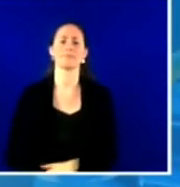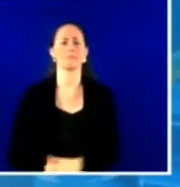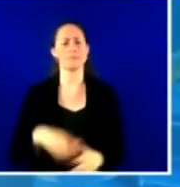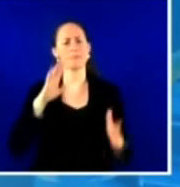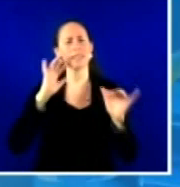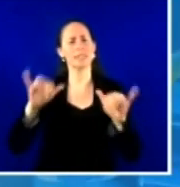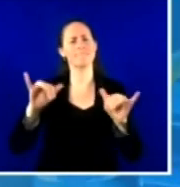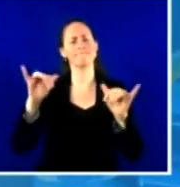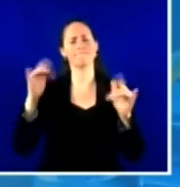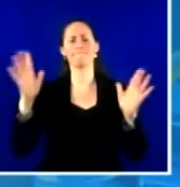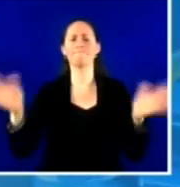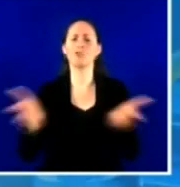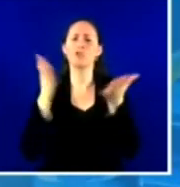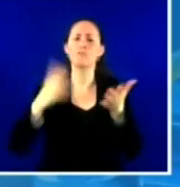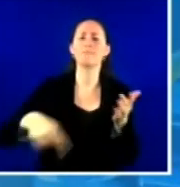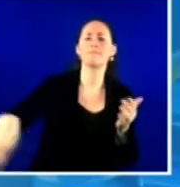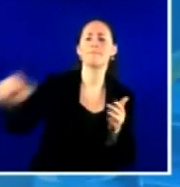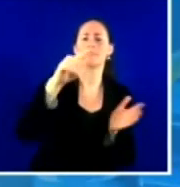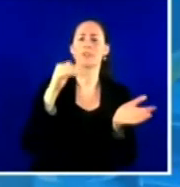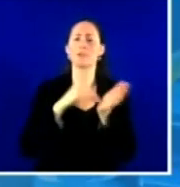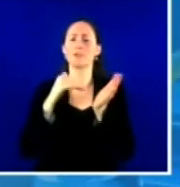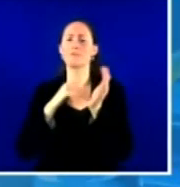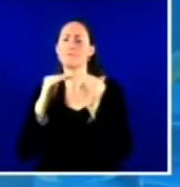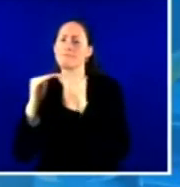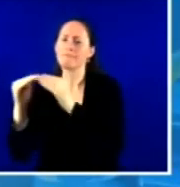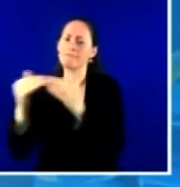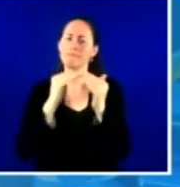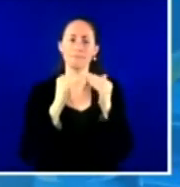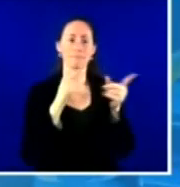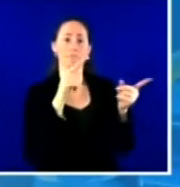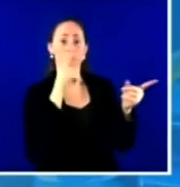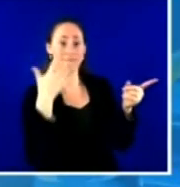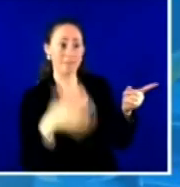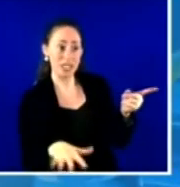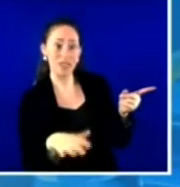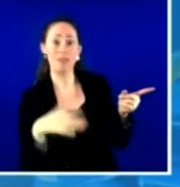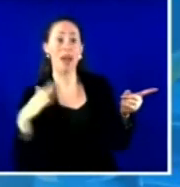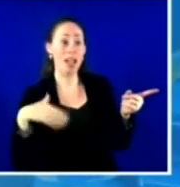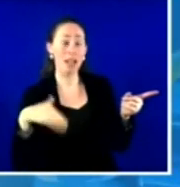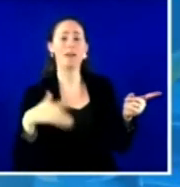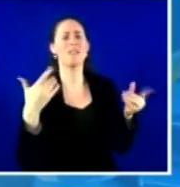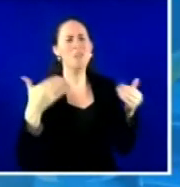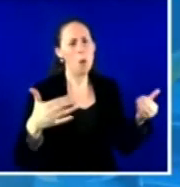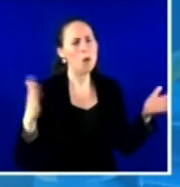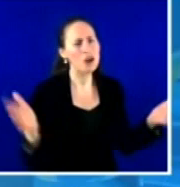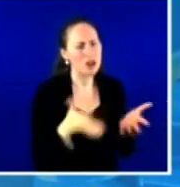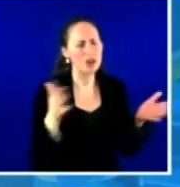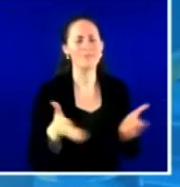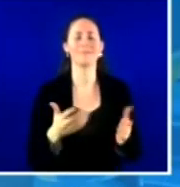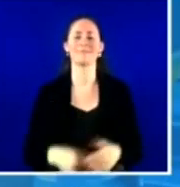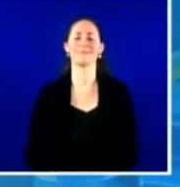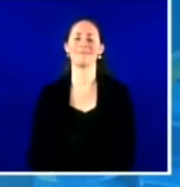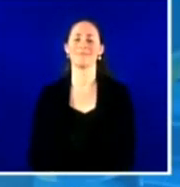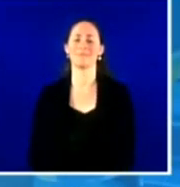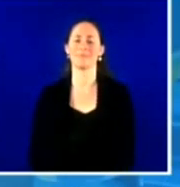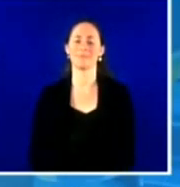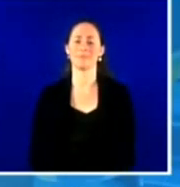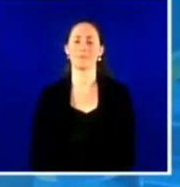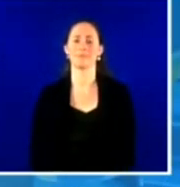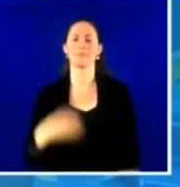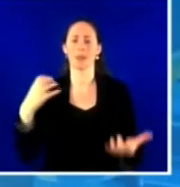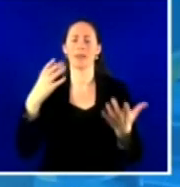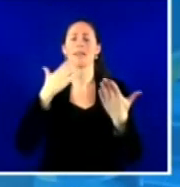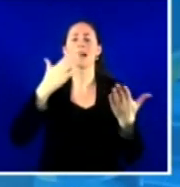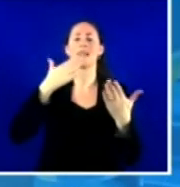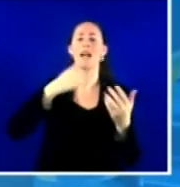practices to get vaccinated if they have not been vaccinated. So I want to take a moment to thank all of our participants